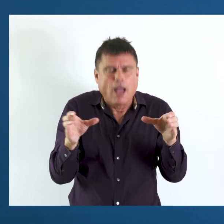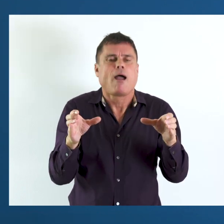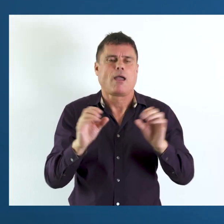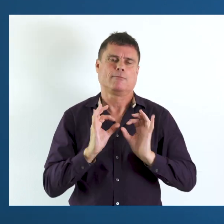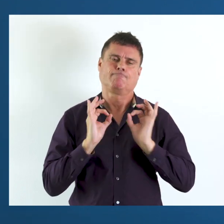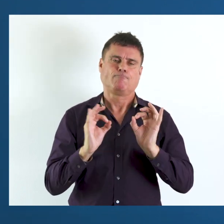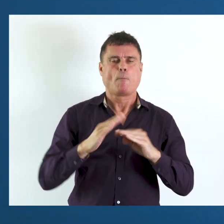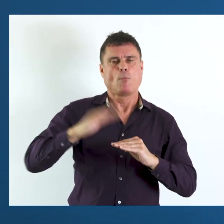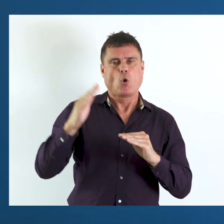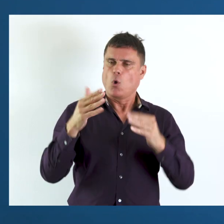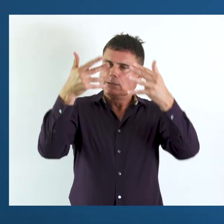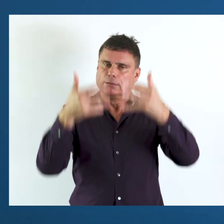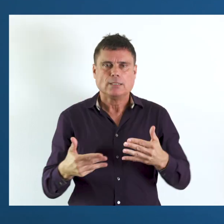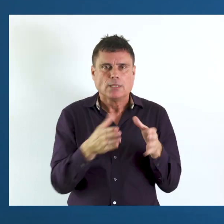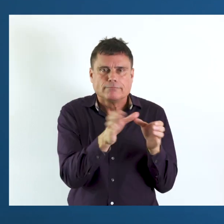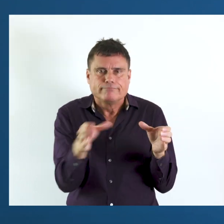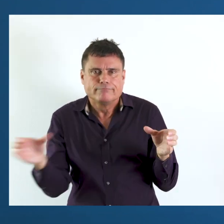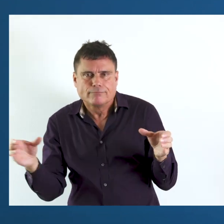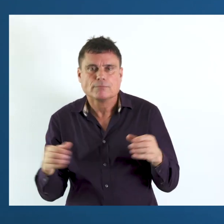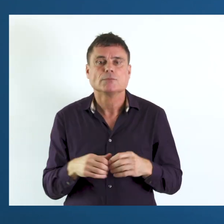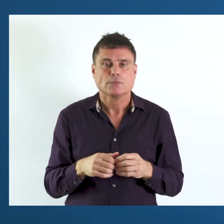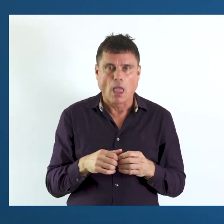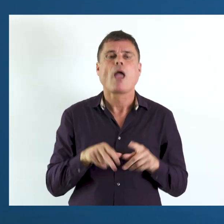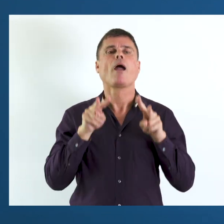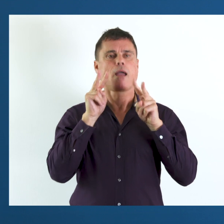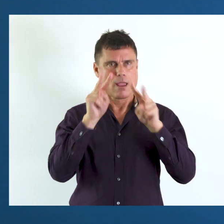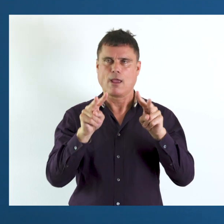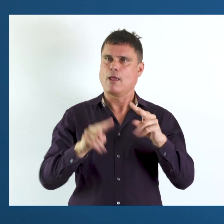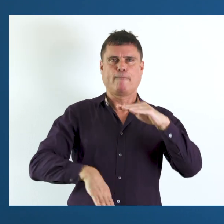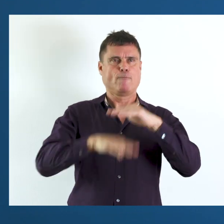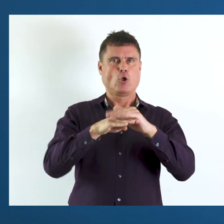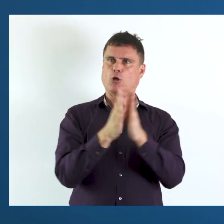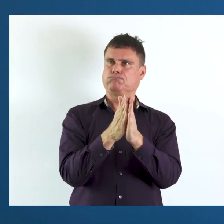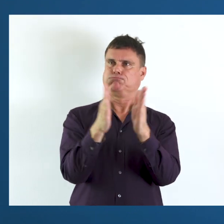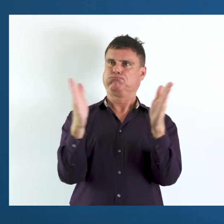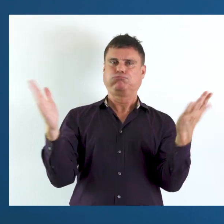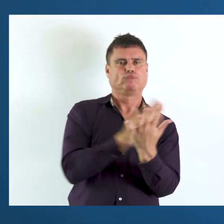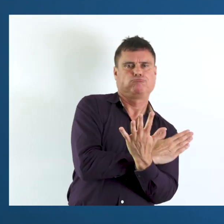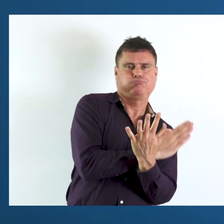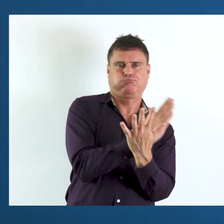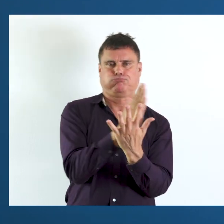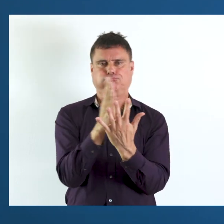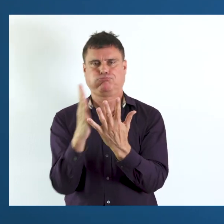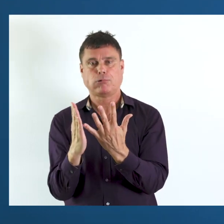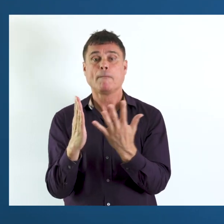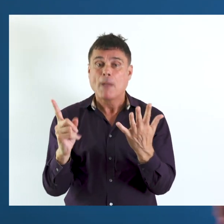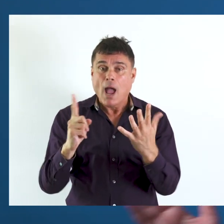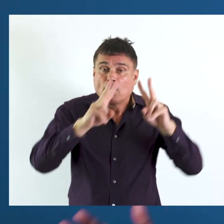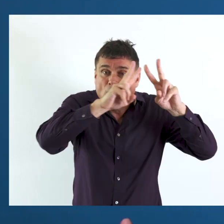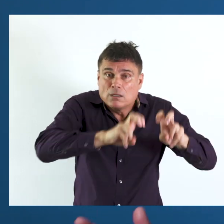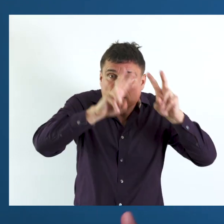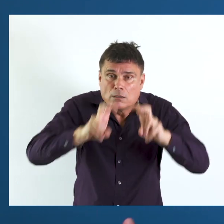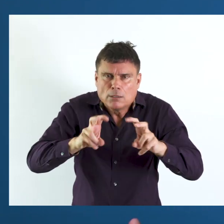a dichotomy for prevalence, disaggregation, and data analysis. We want to be able to describe